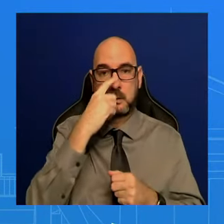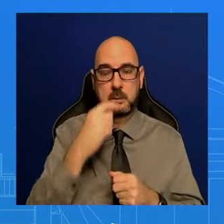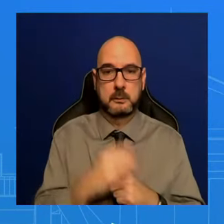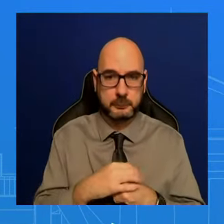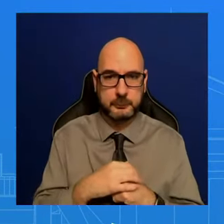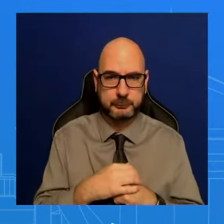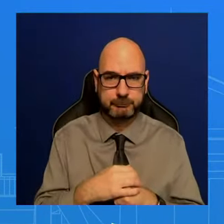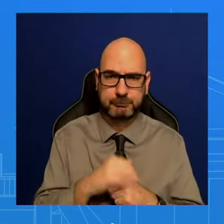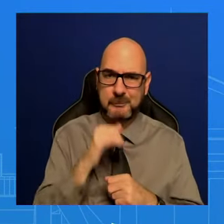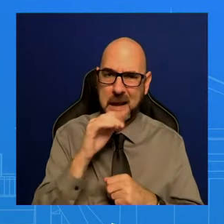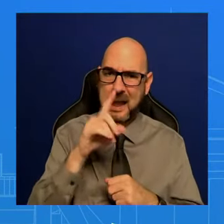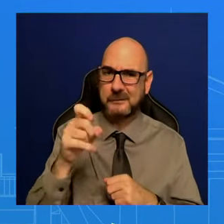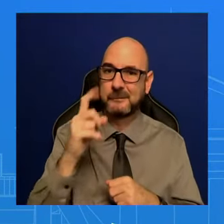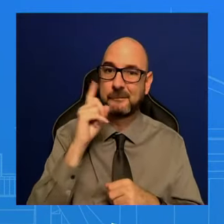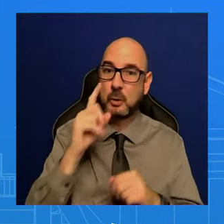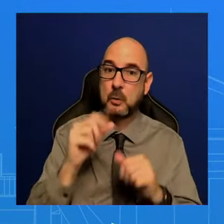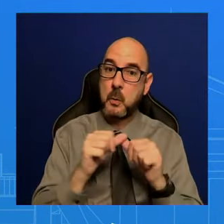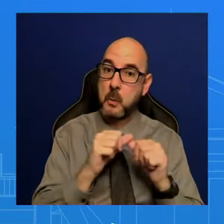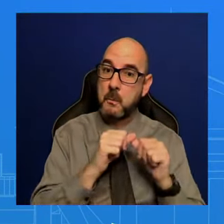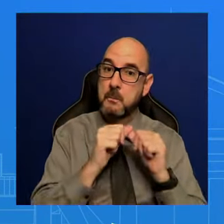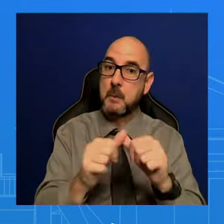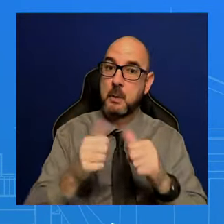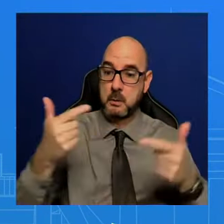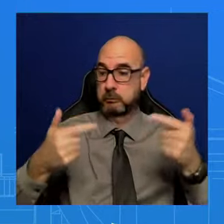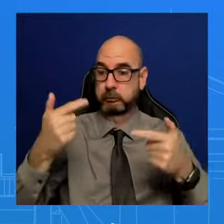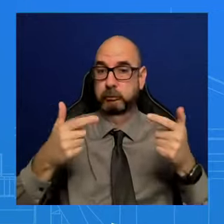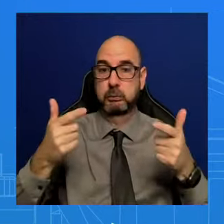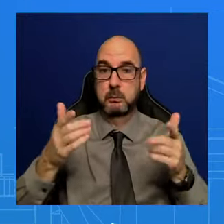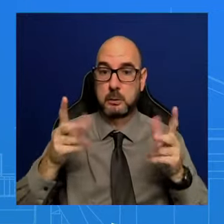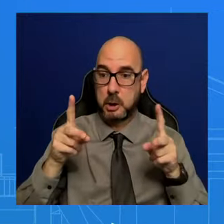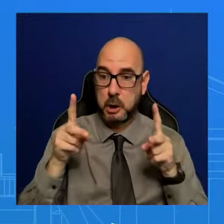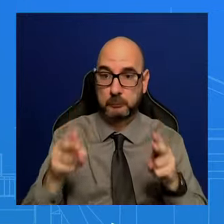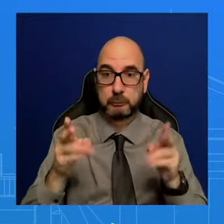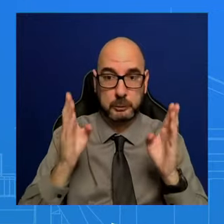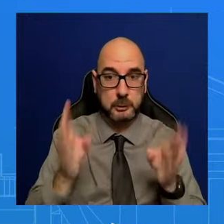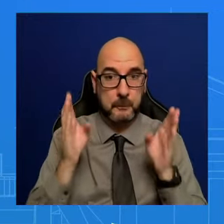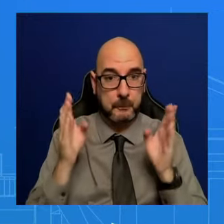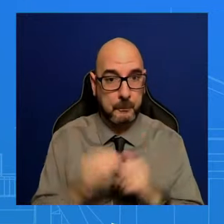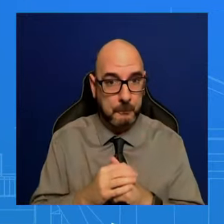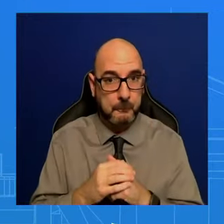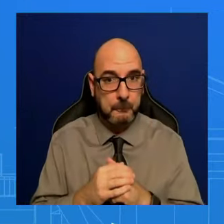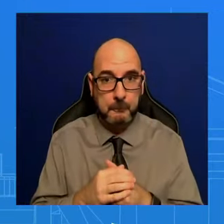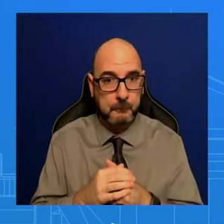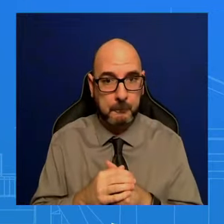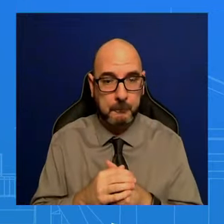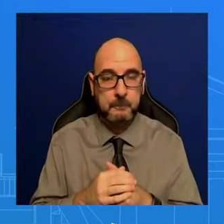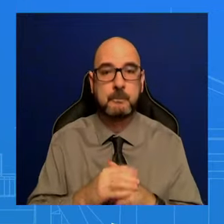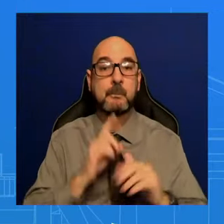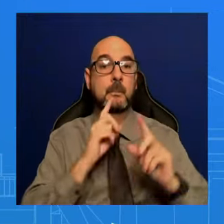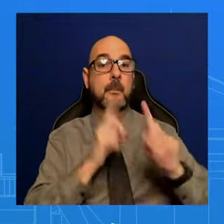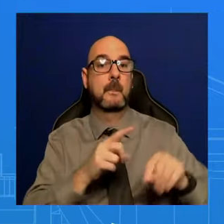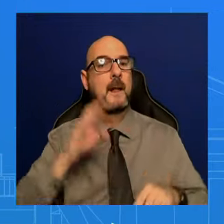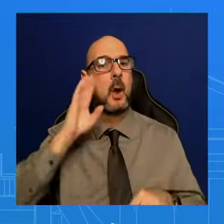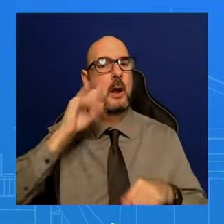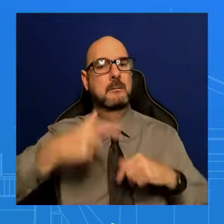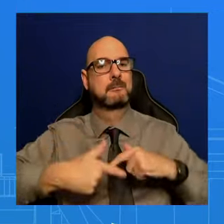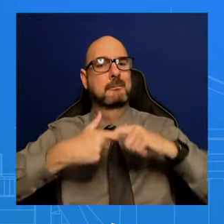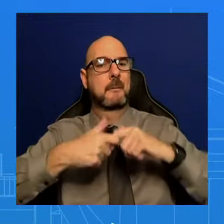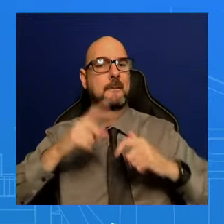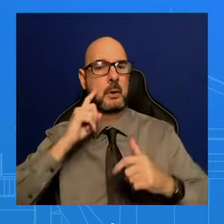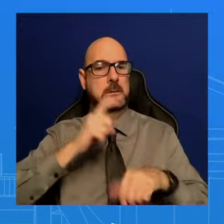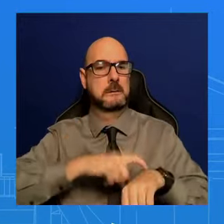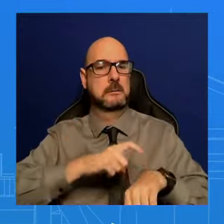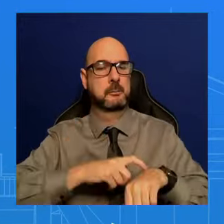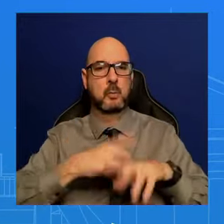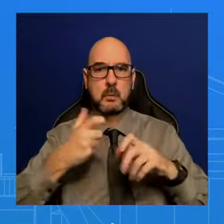So look, as you've heard the President call for a ceasefire, a period of time, a pause where there's a period of time where obviously the fighting